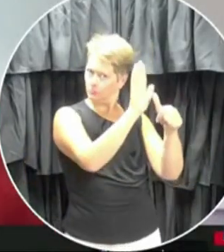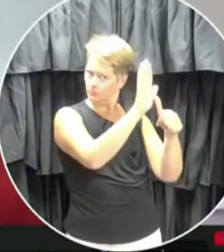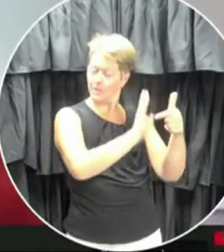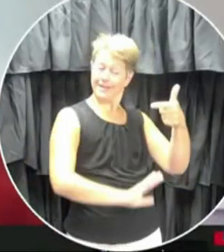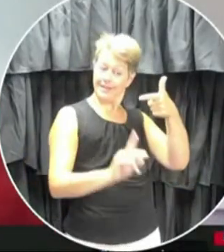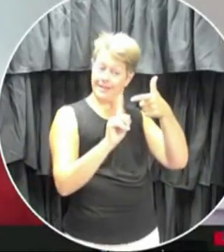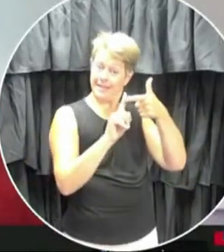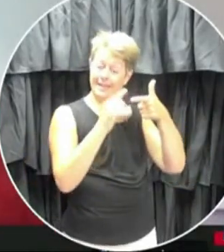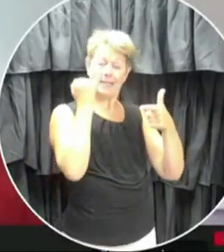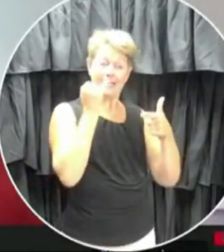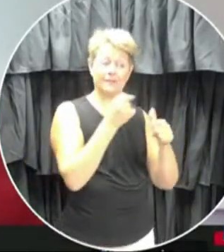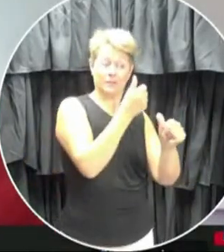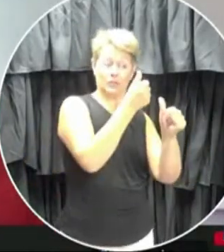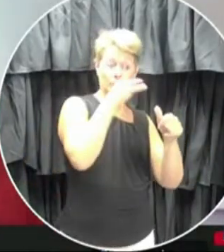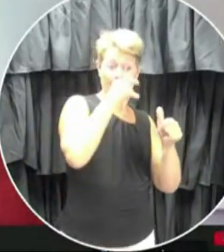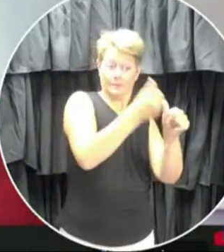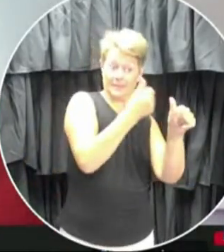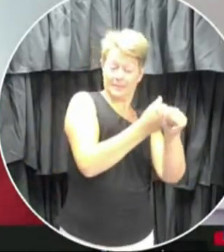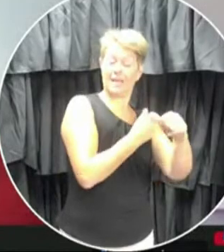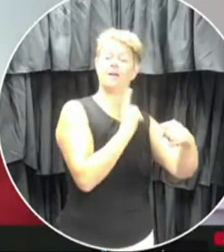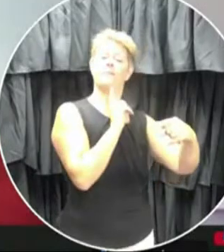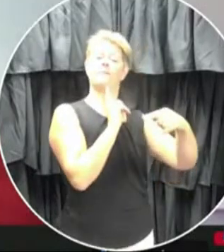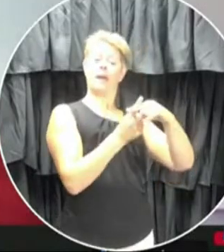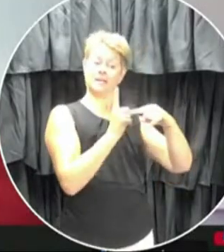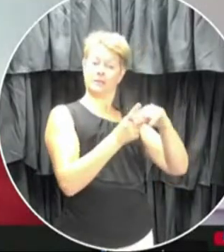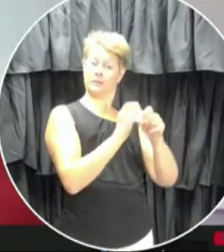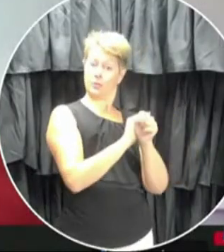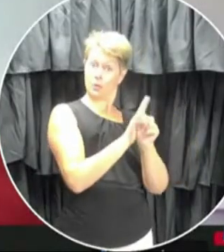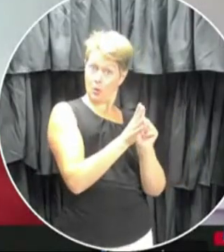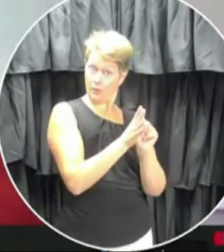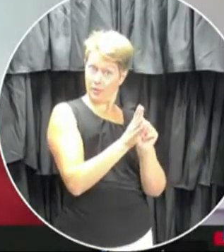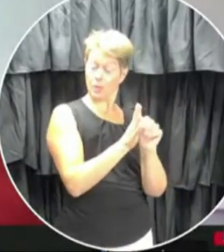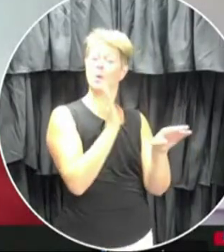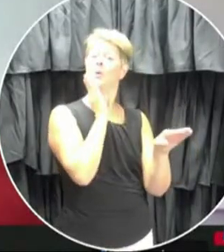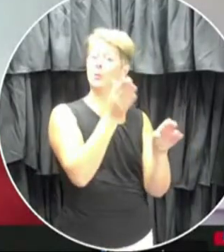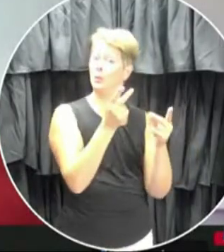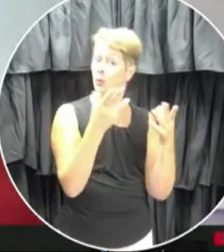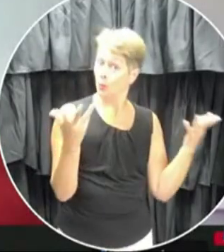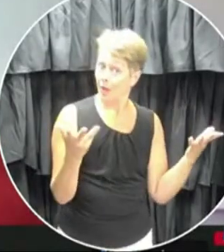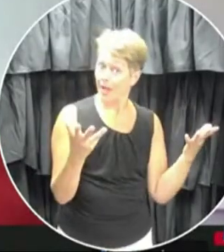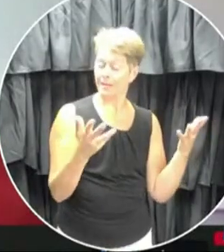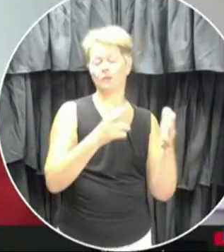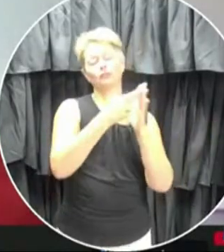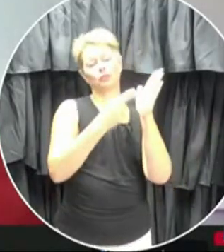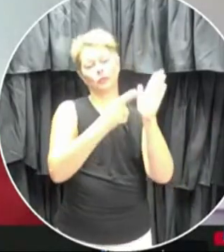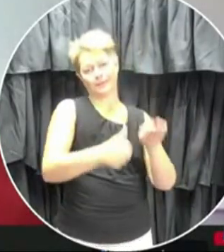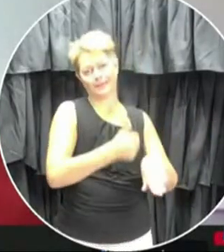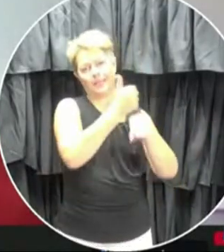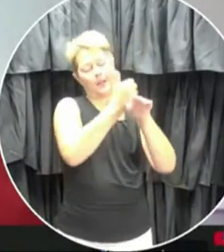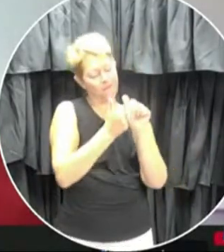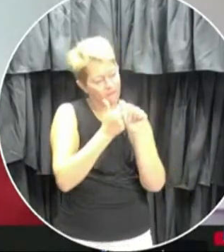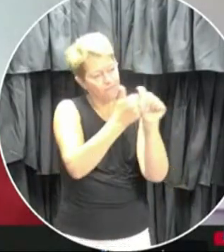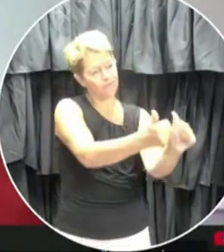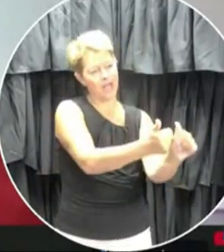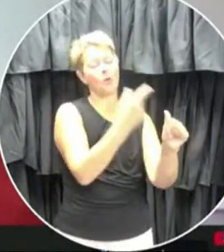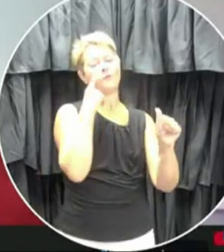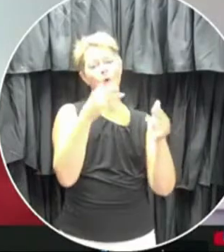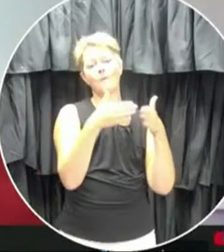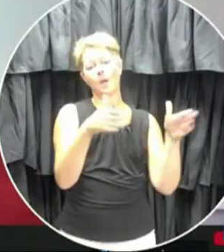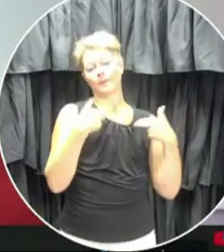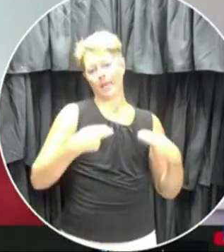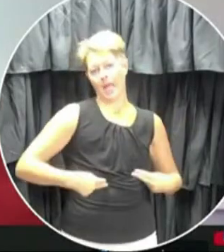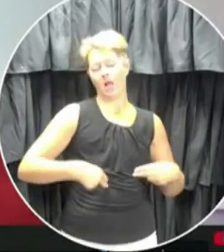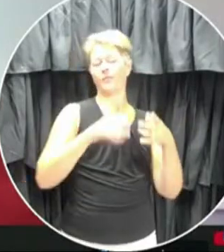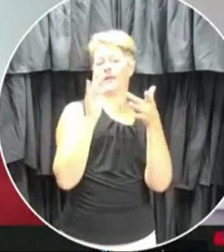thing is if we do have a child who tests positive for COVID-19, then there will be protocols in place for public health to do